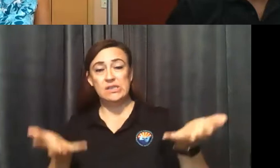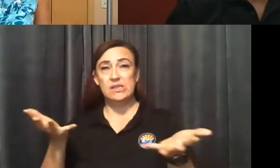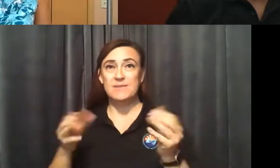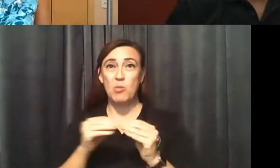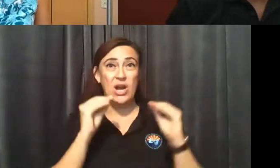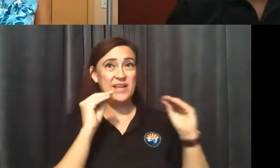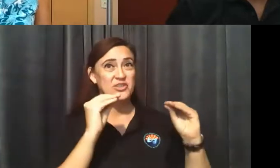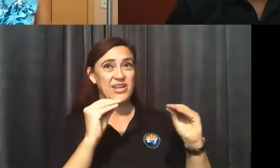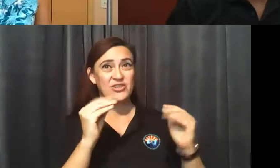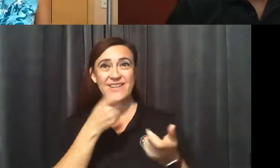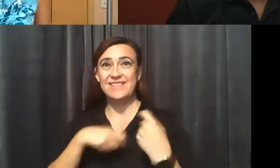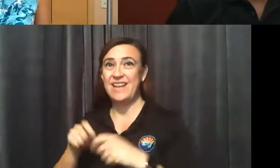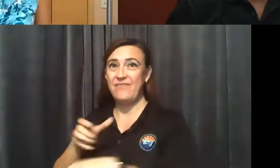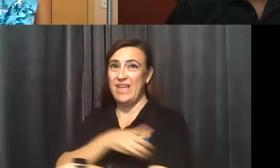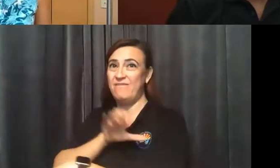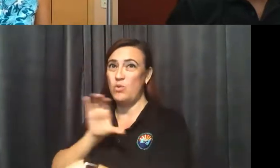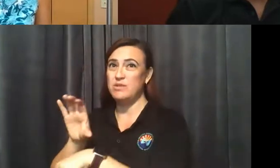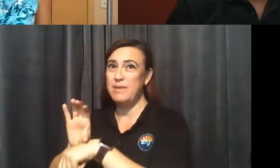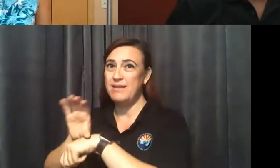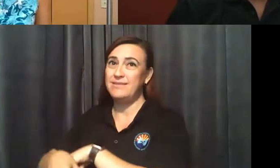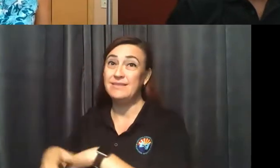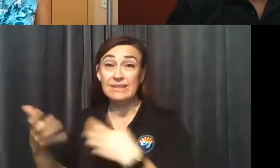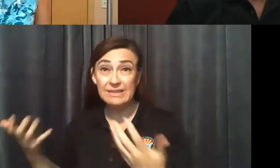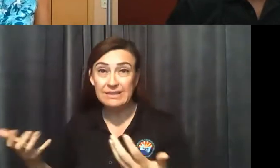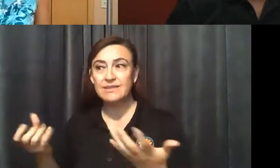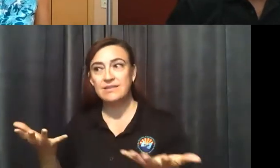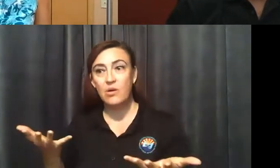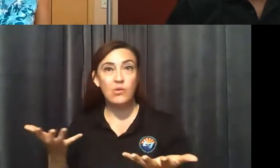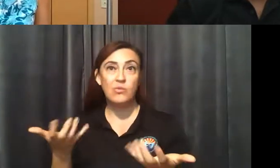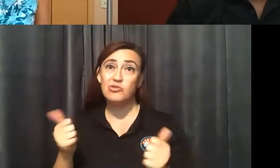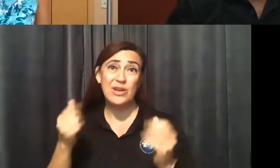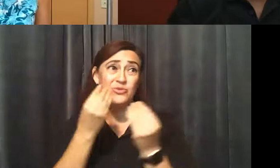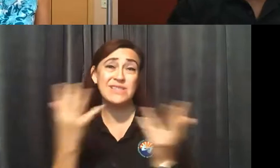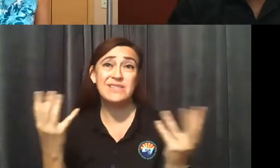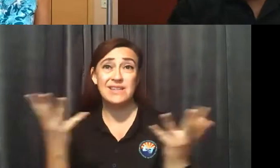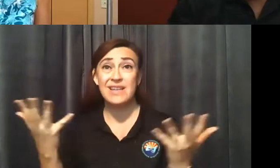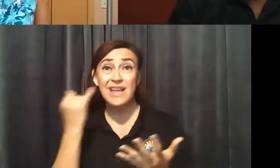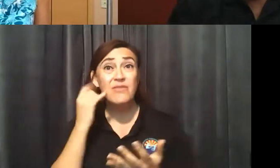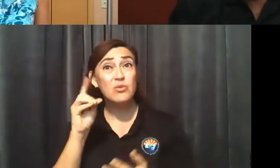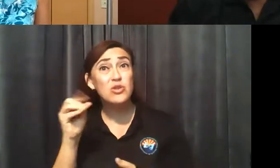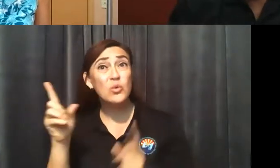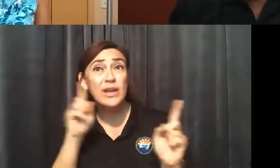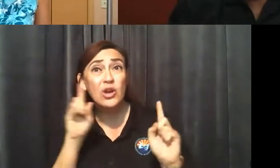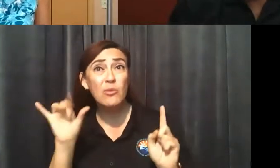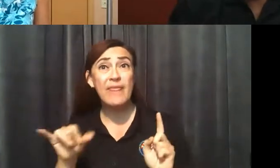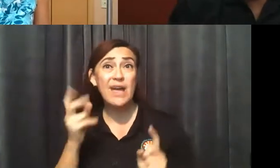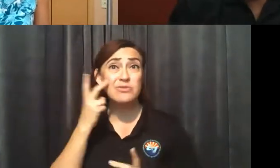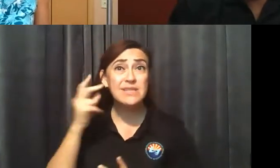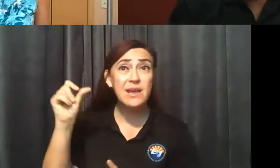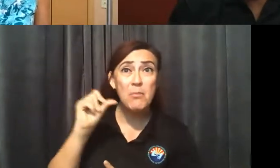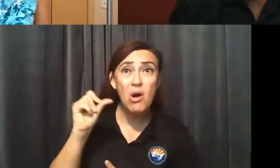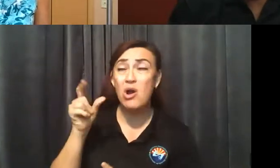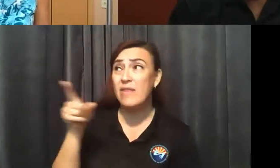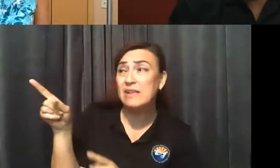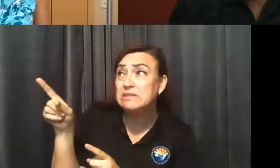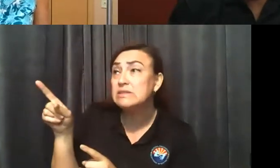and be successful. But we are, if we hear about those things, I ask that people call our office because we do follow up on a complaint basis.